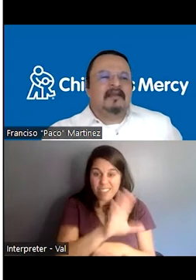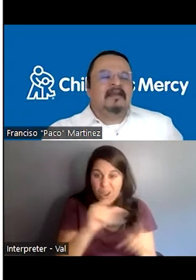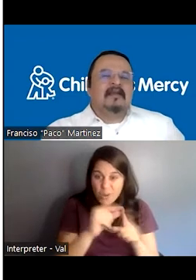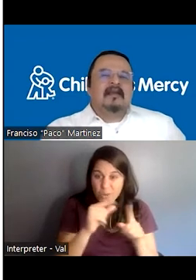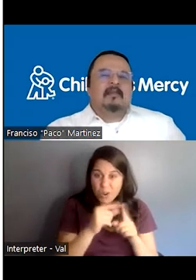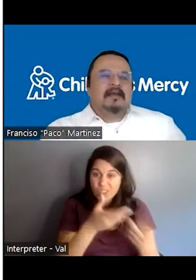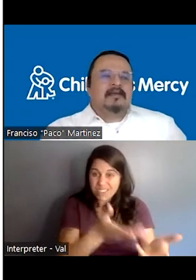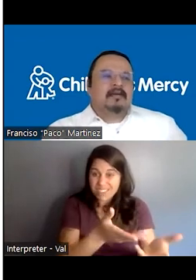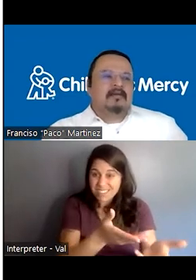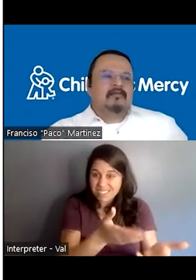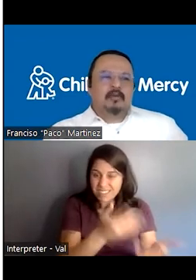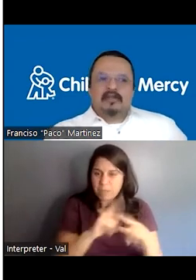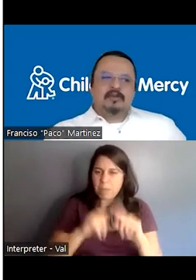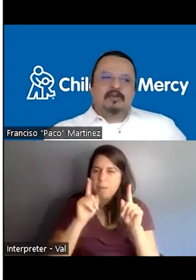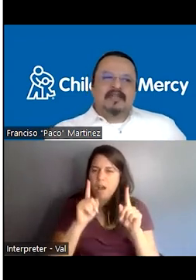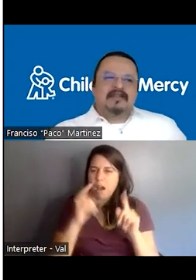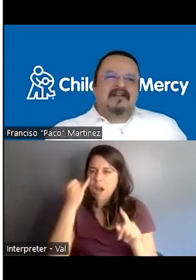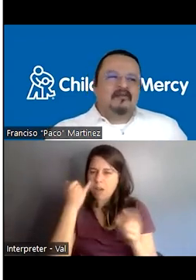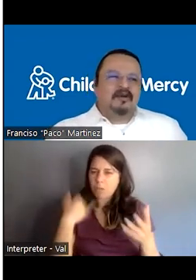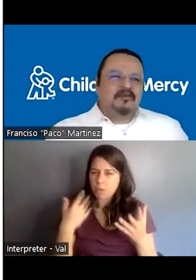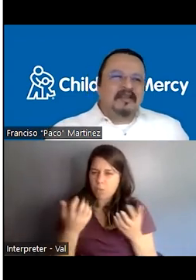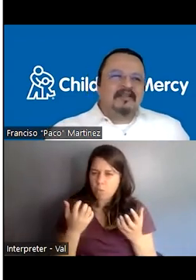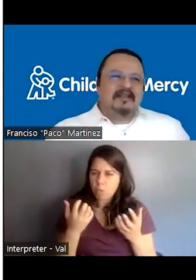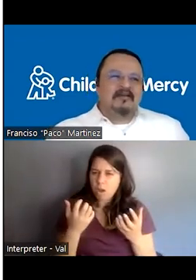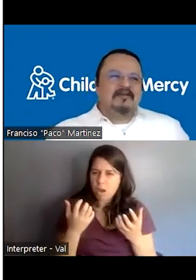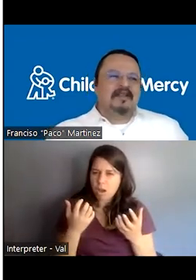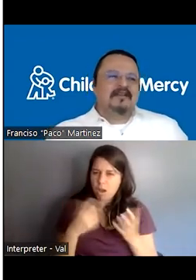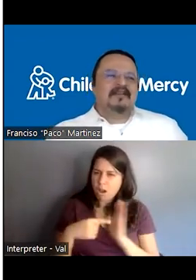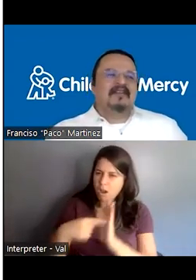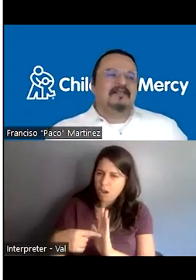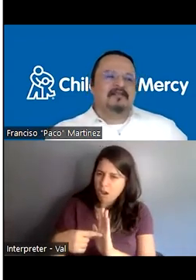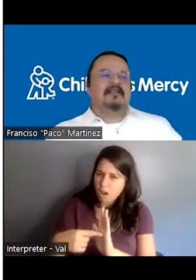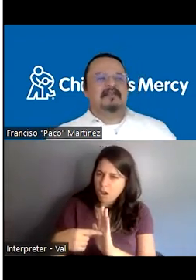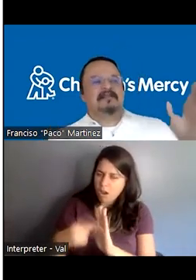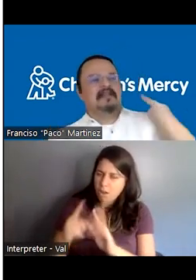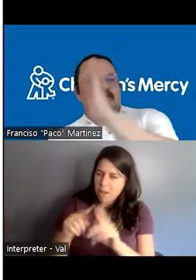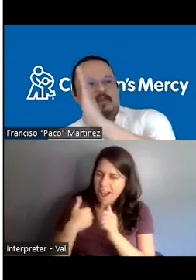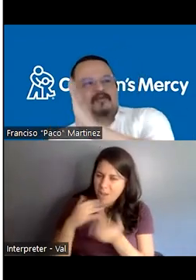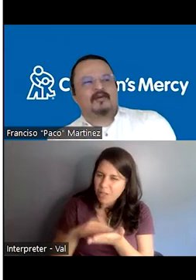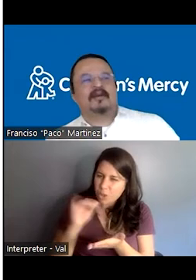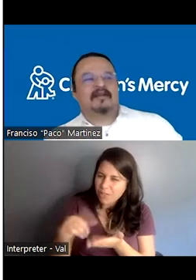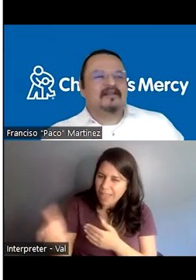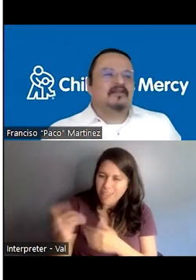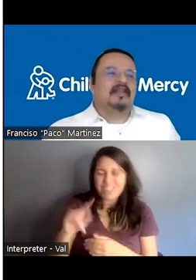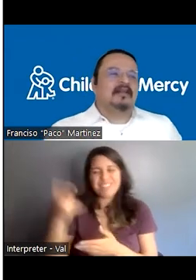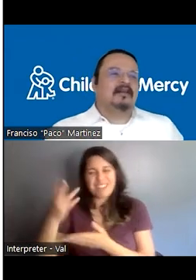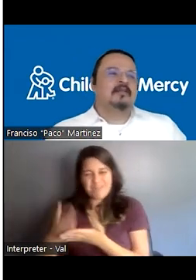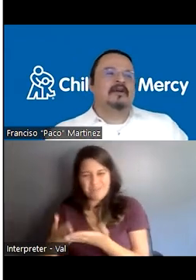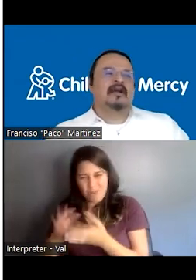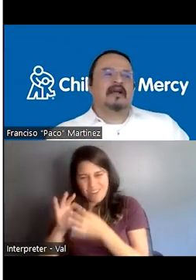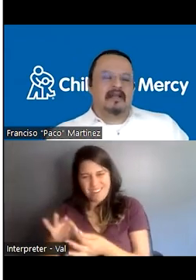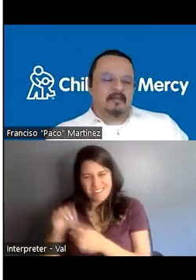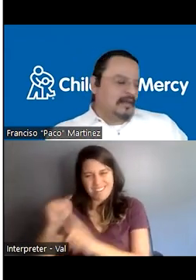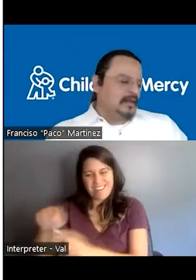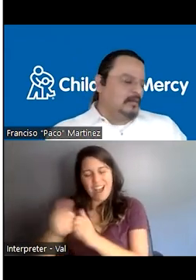everything. But if we want to present in a conference, what, how can we learn that? So that's the second part for it. So they can learn